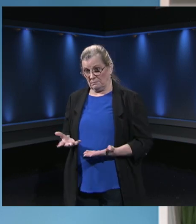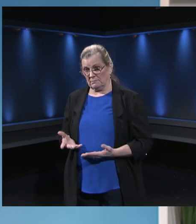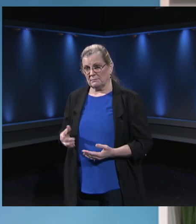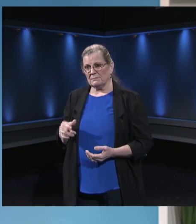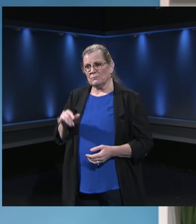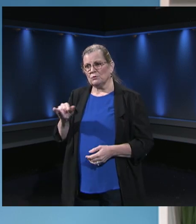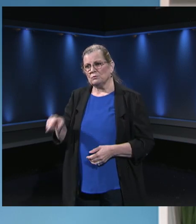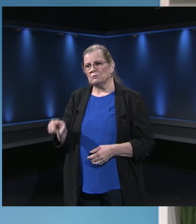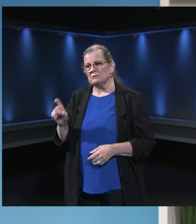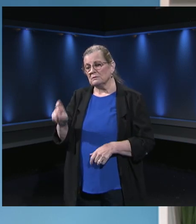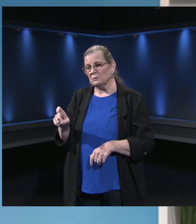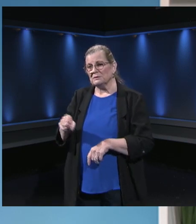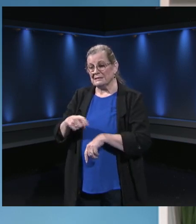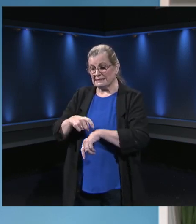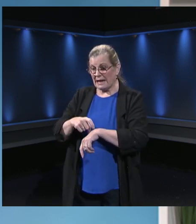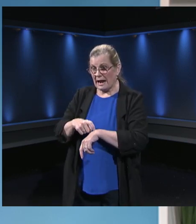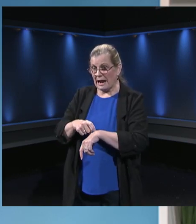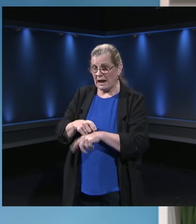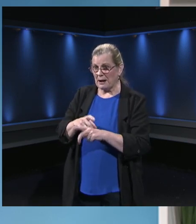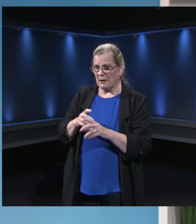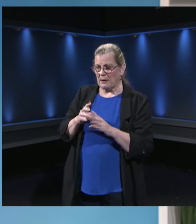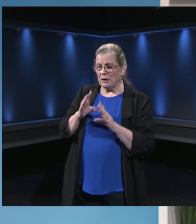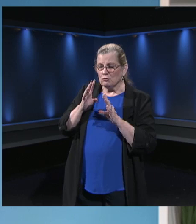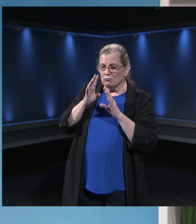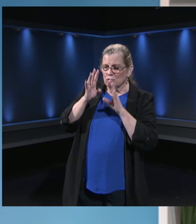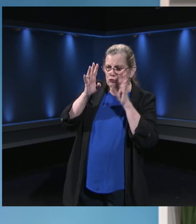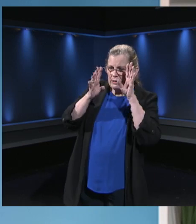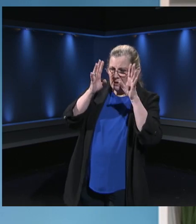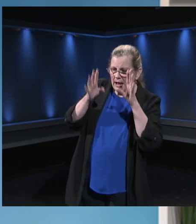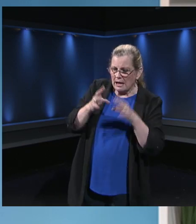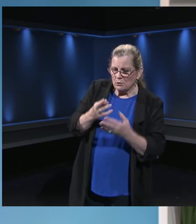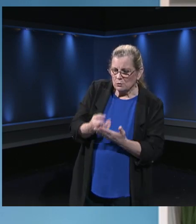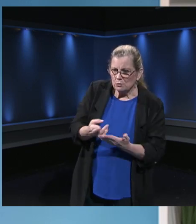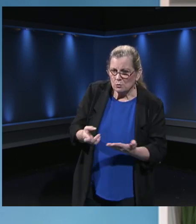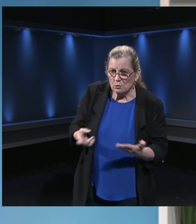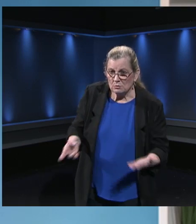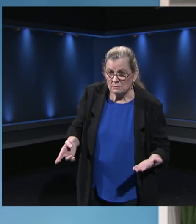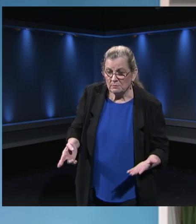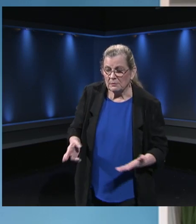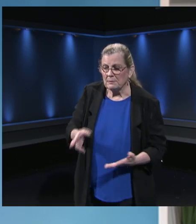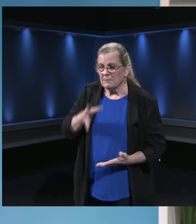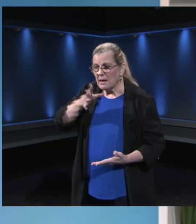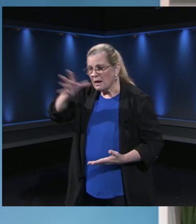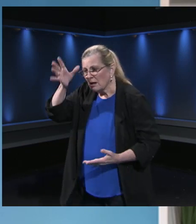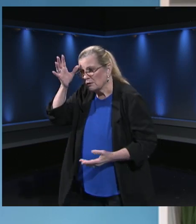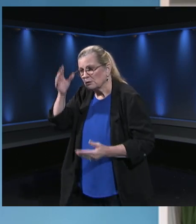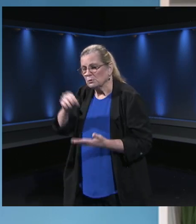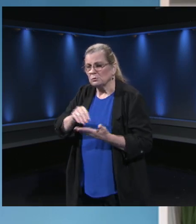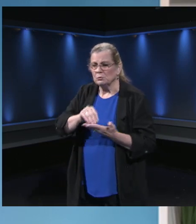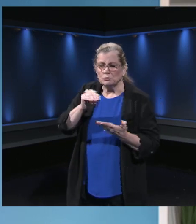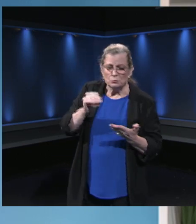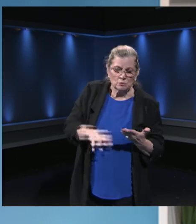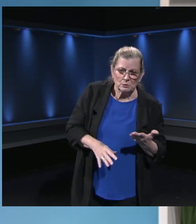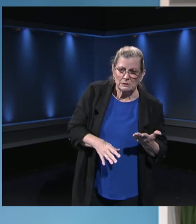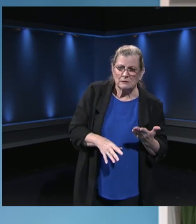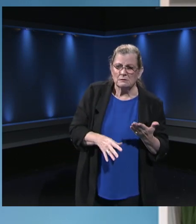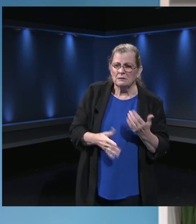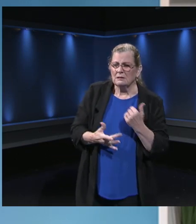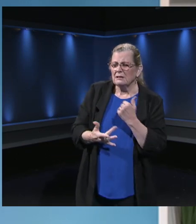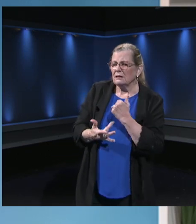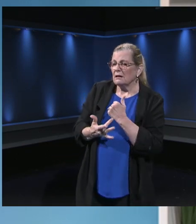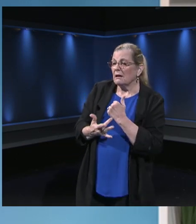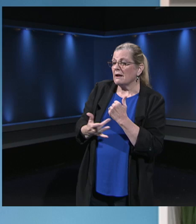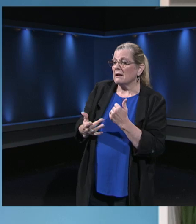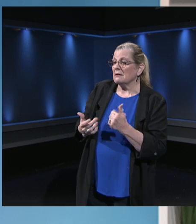creating a lot of resources for parents and students around some simple things with technology that might make their lives easier at